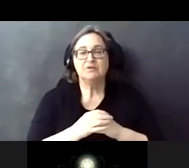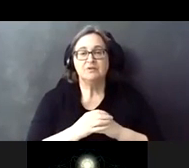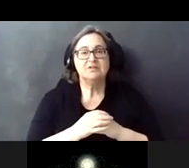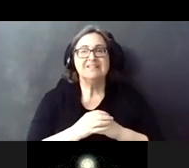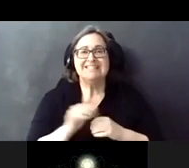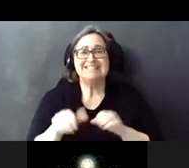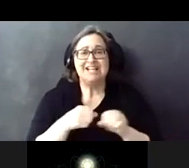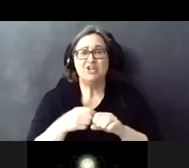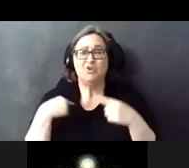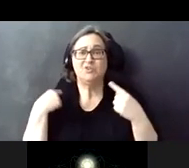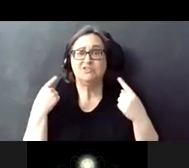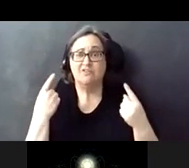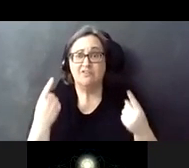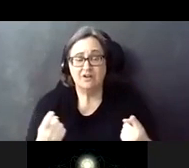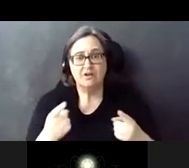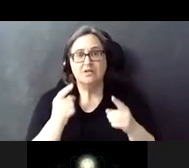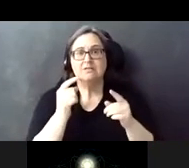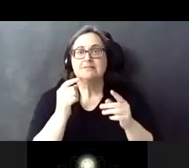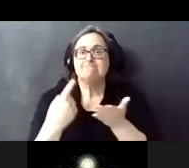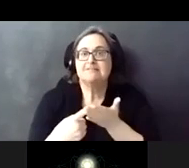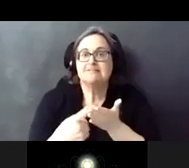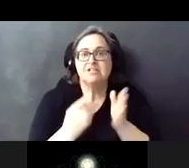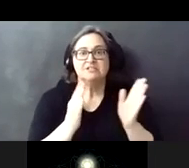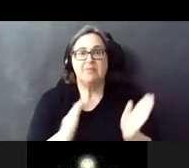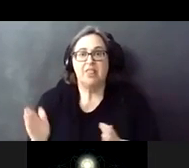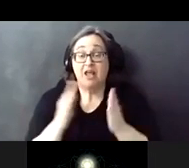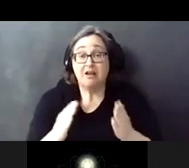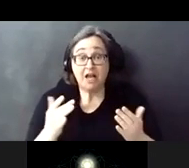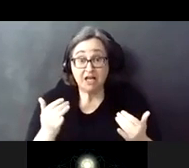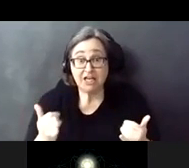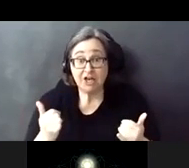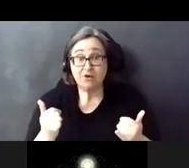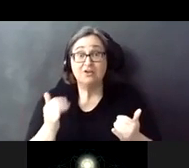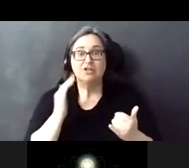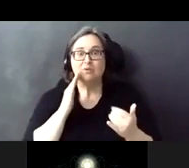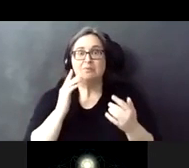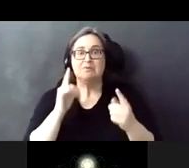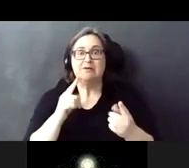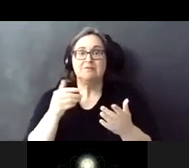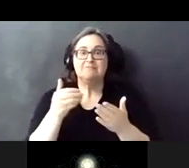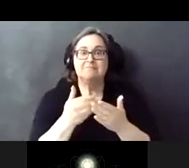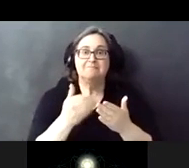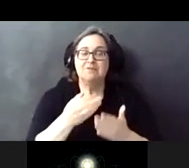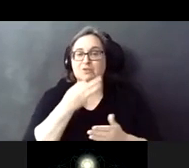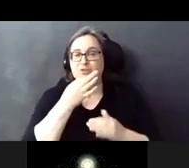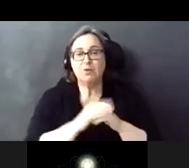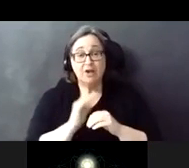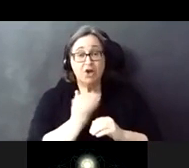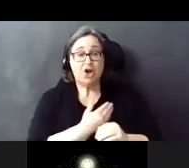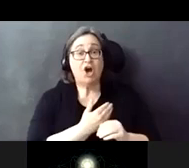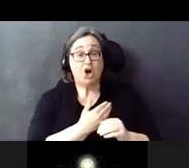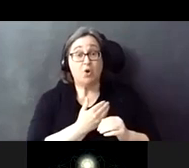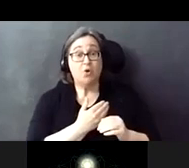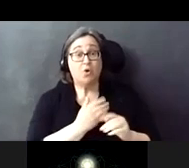and we've been talking about it, planning for it. And the reality is it's going to be upon us very soon. Our goal is to